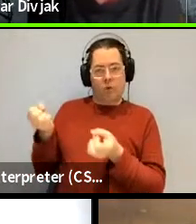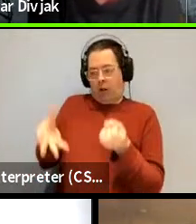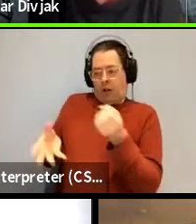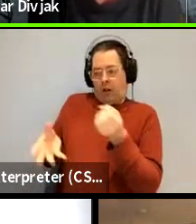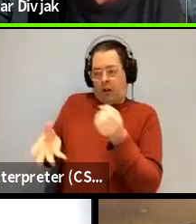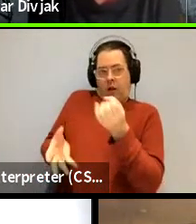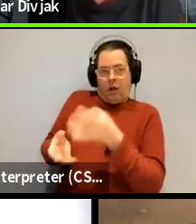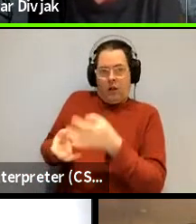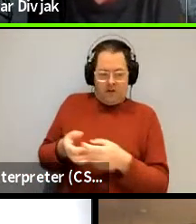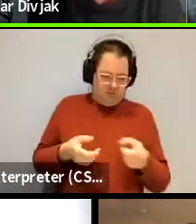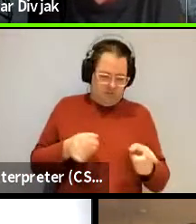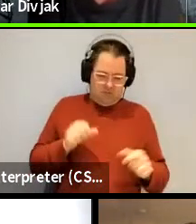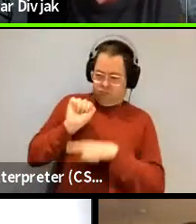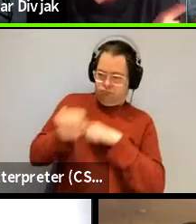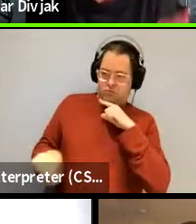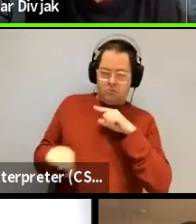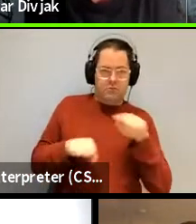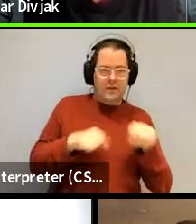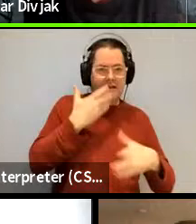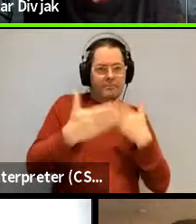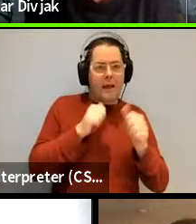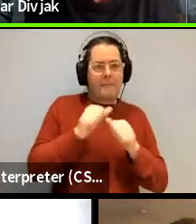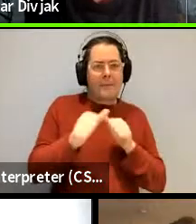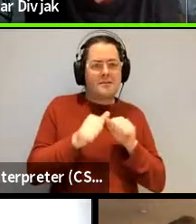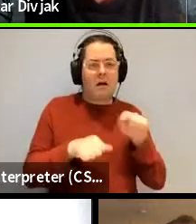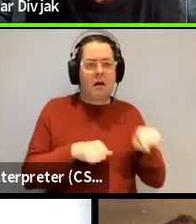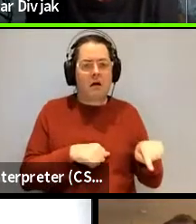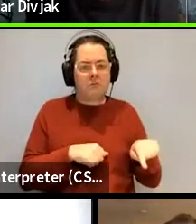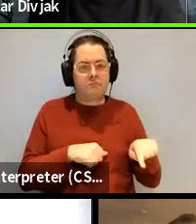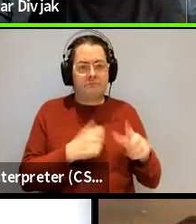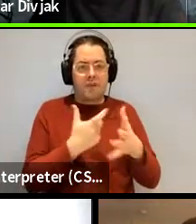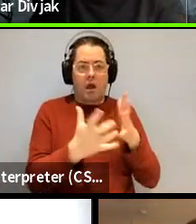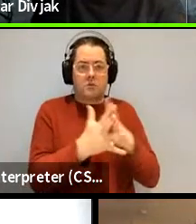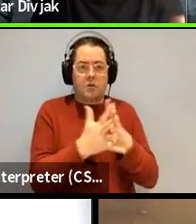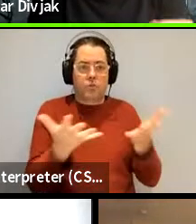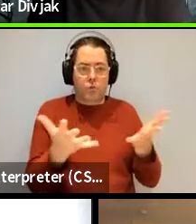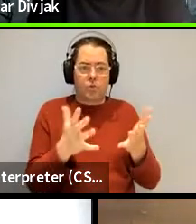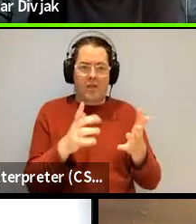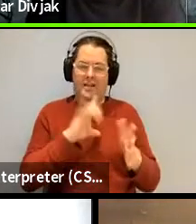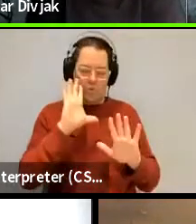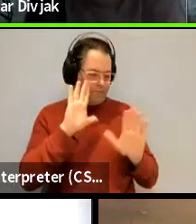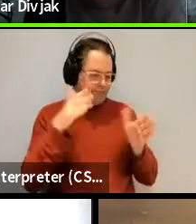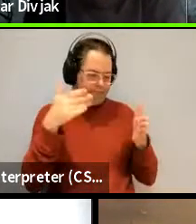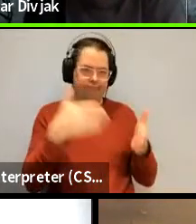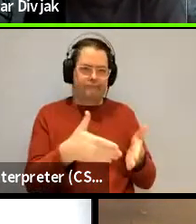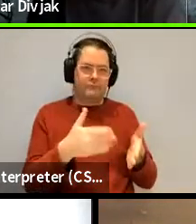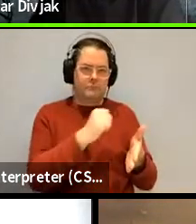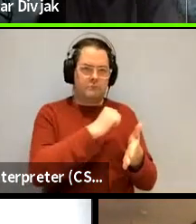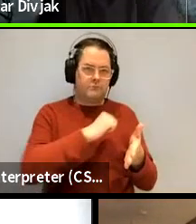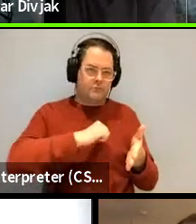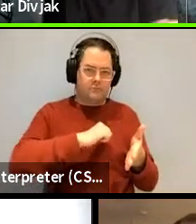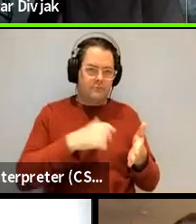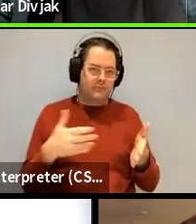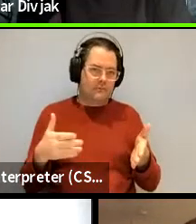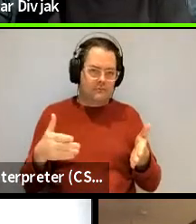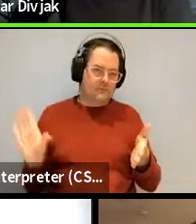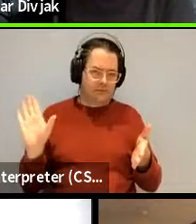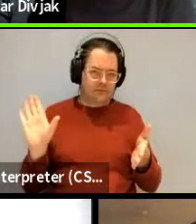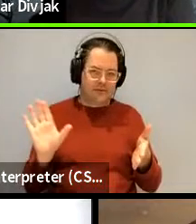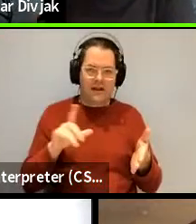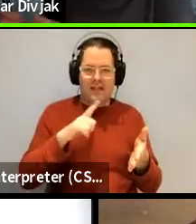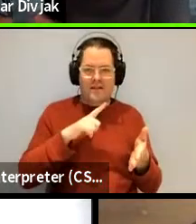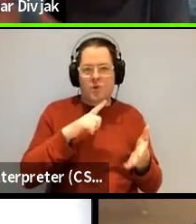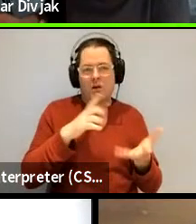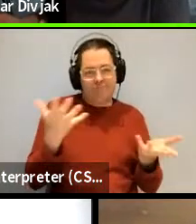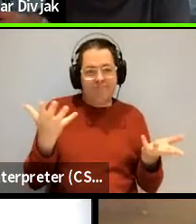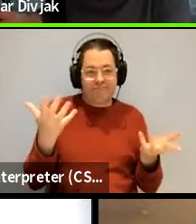memory-based learners so that's our our our attention has gone in in that direction so to speak rather than into the